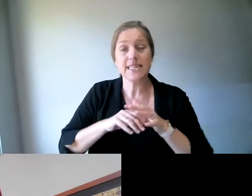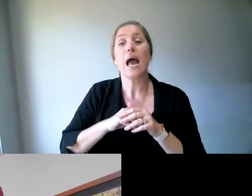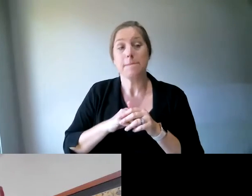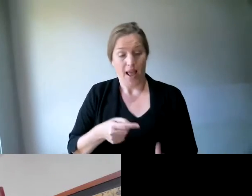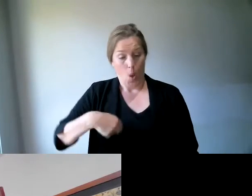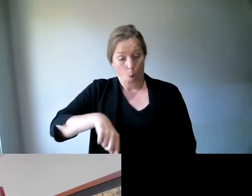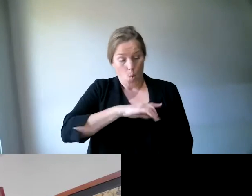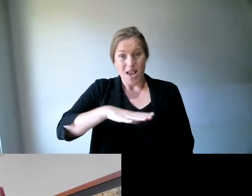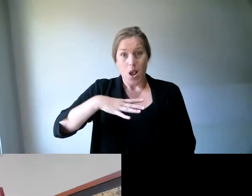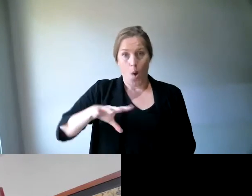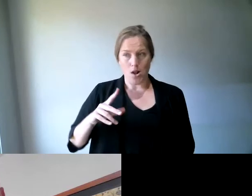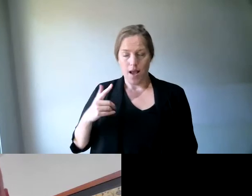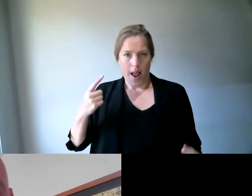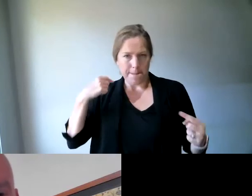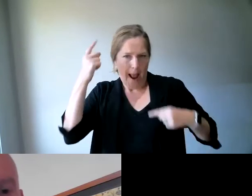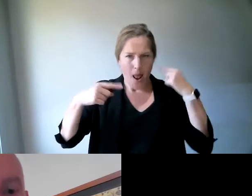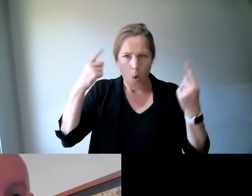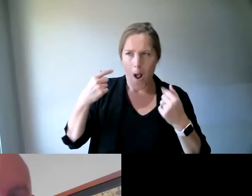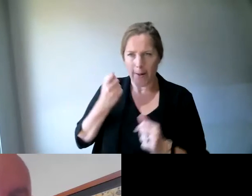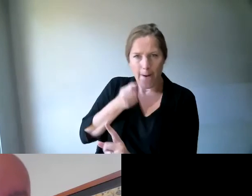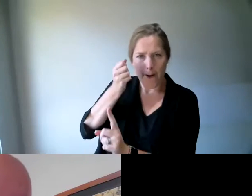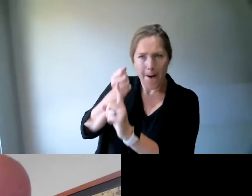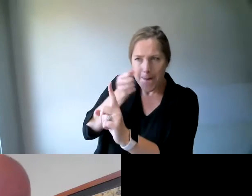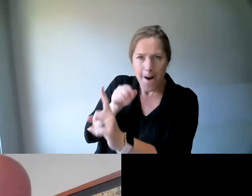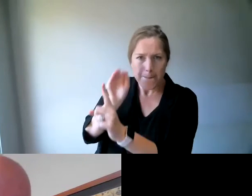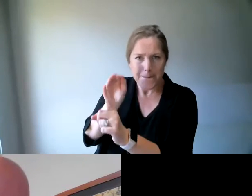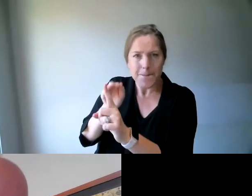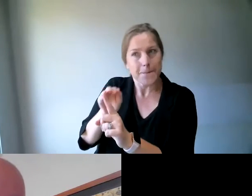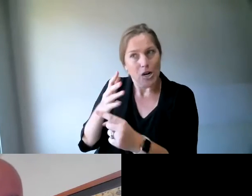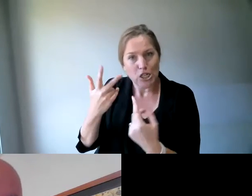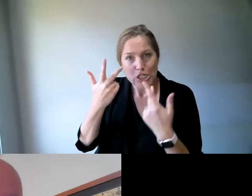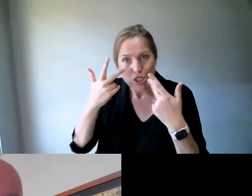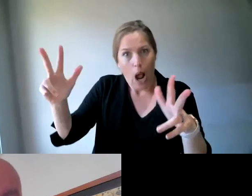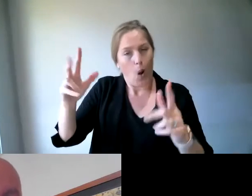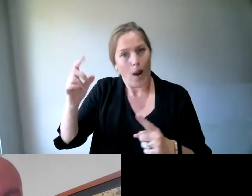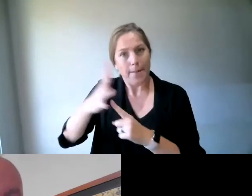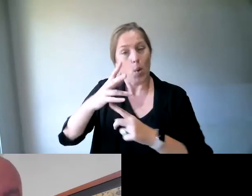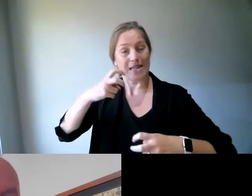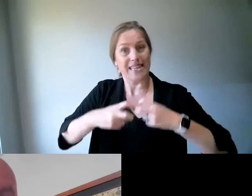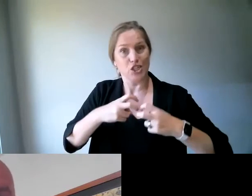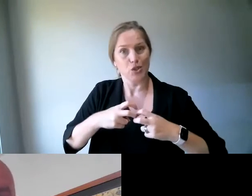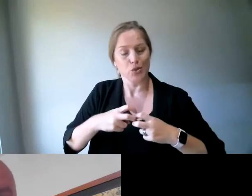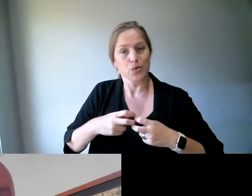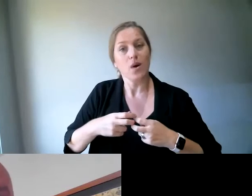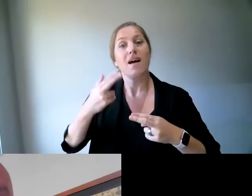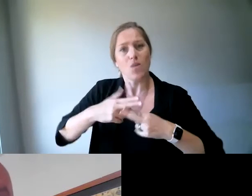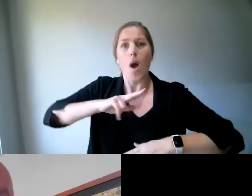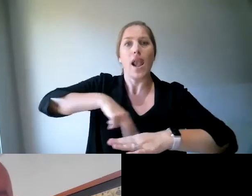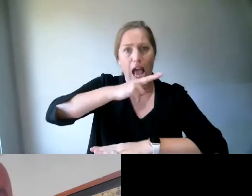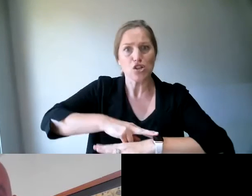and to try to push this issue of assistive technology for all in a single national scheme